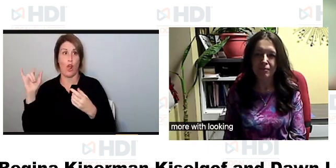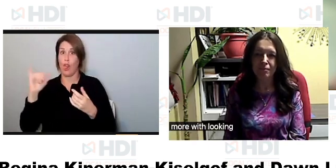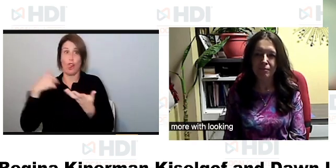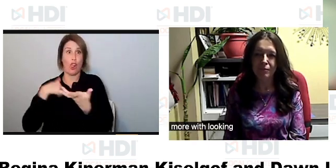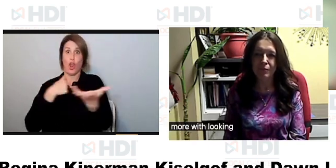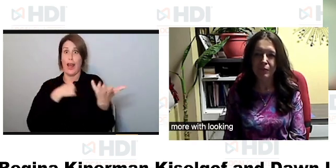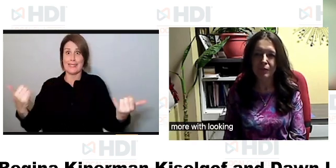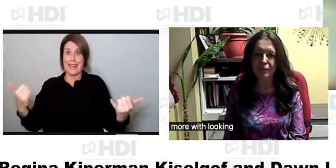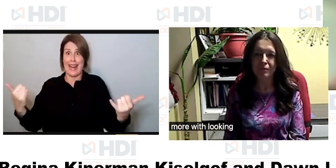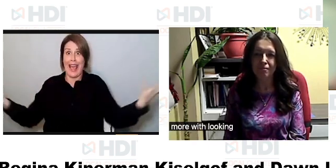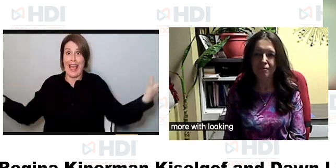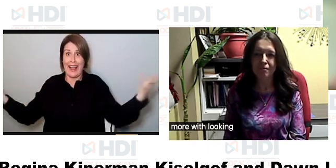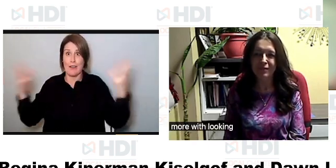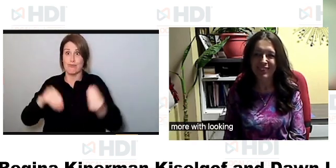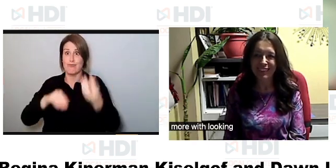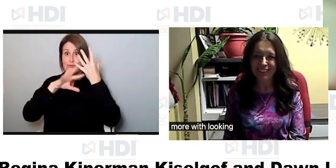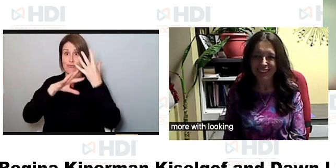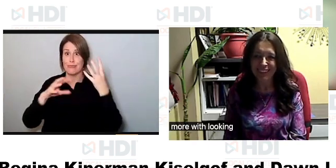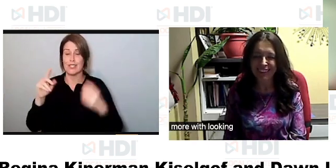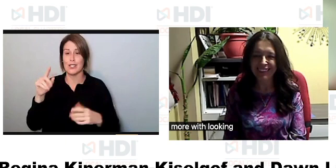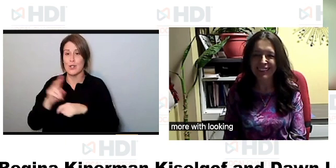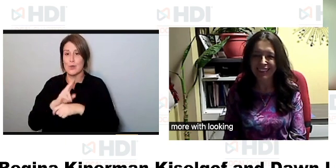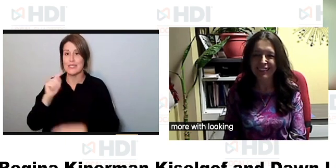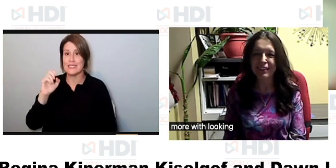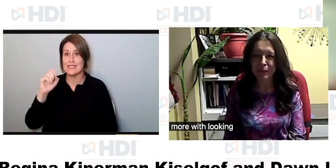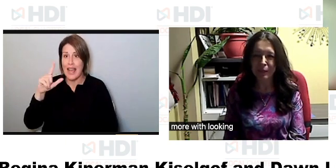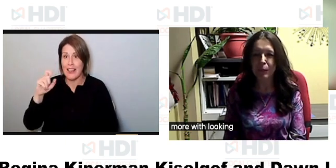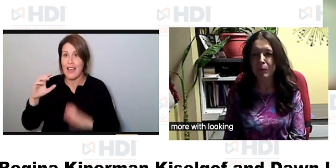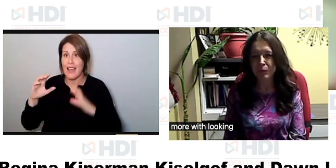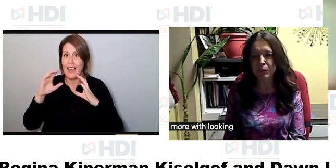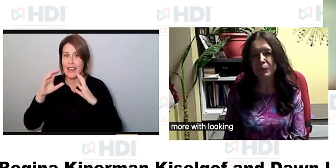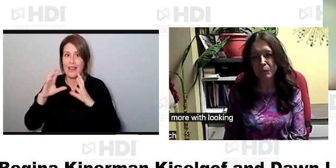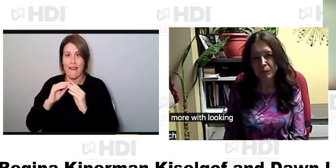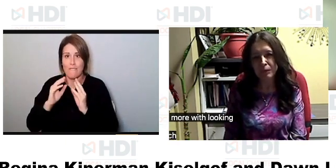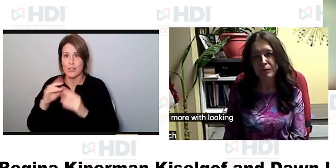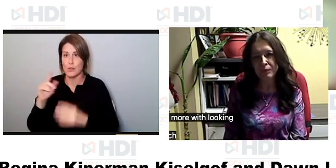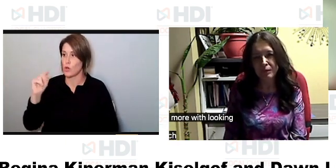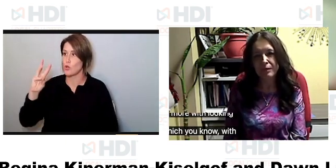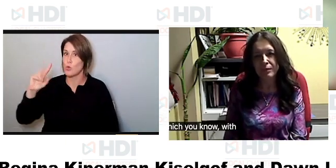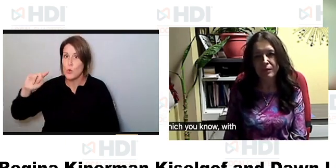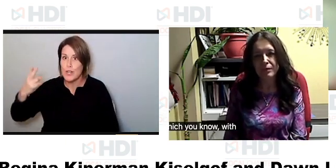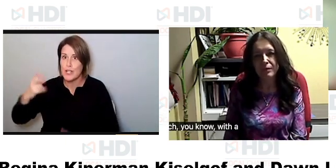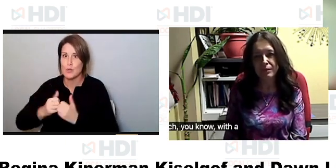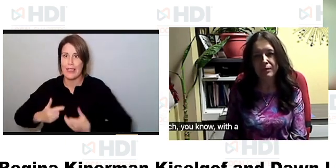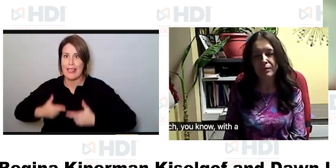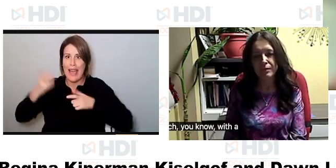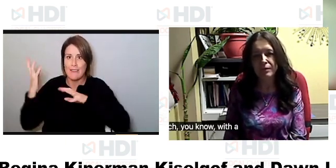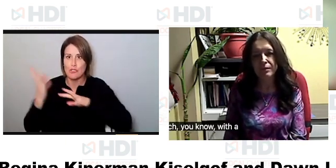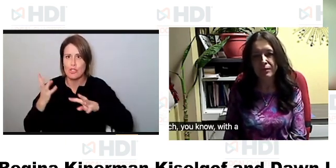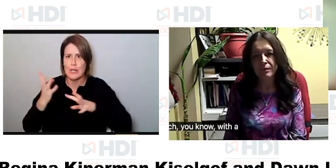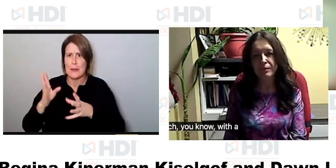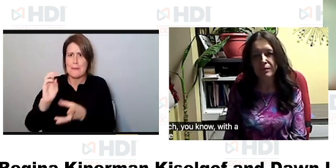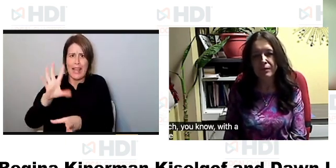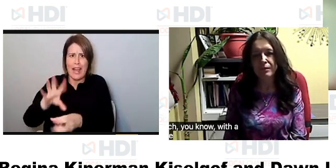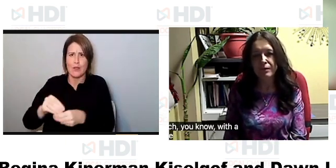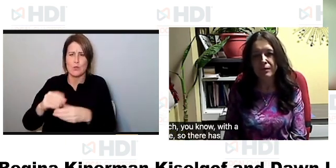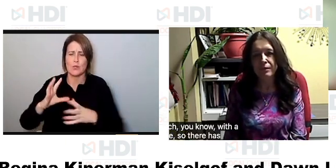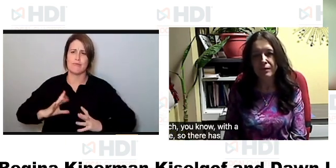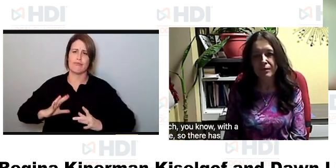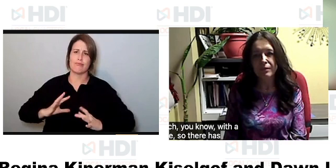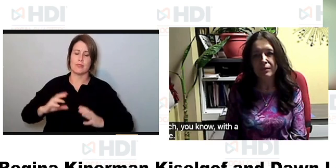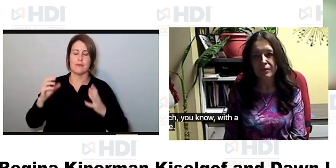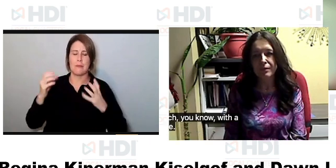on a zoom teleconference or on twitch you know with a live stream and being inclusive so there have been